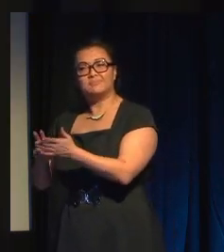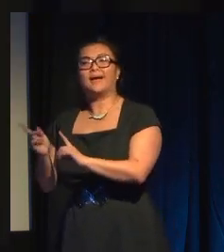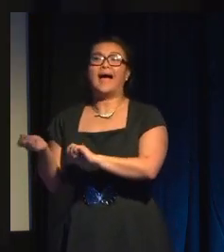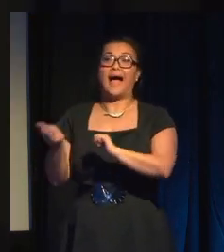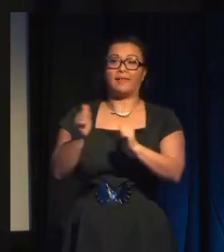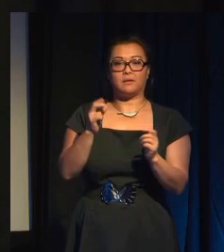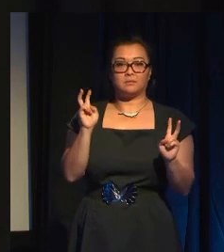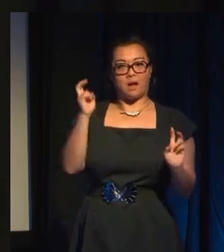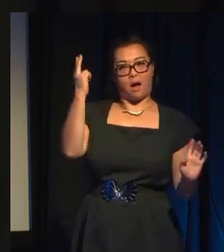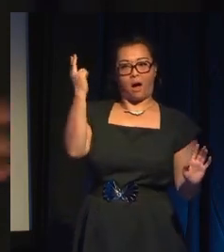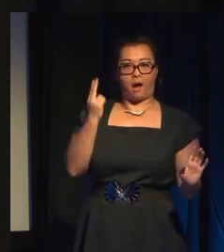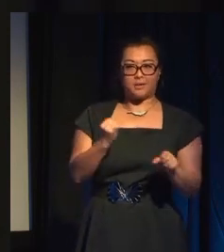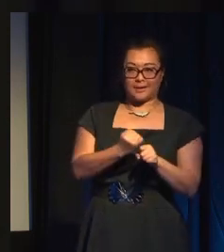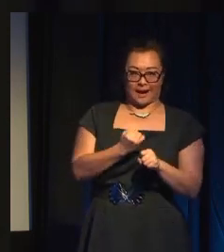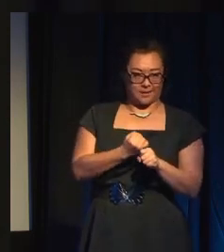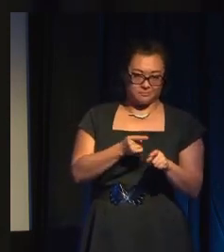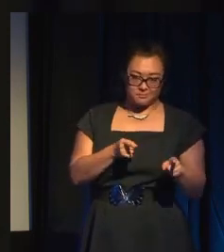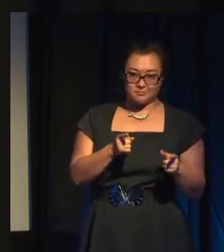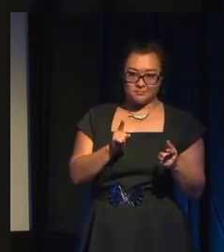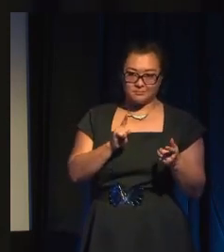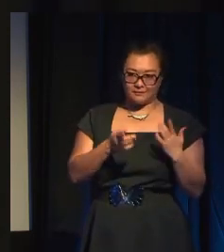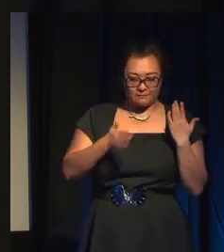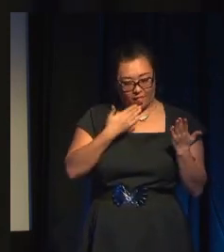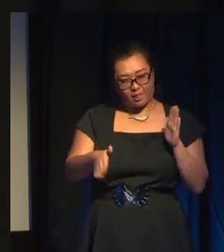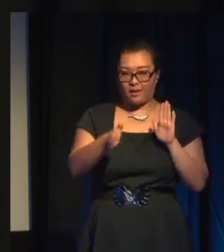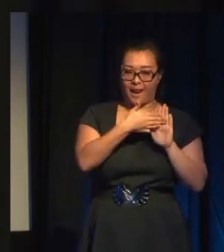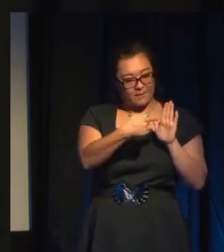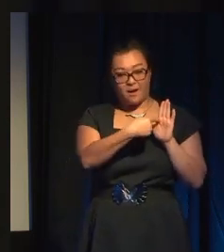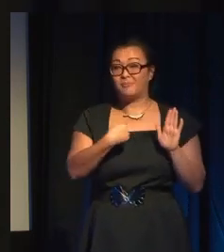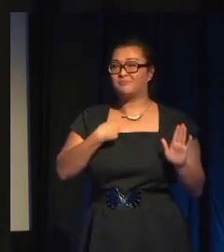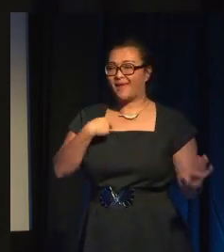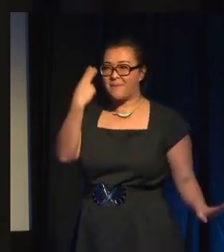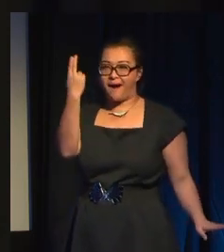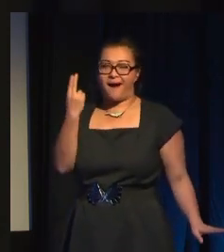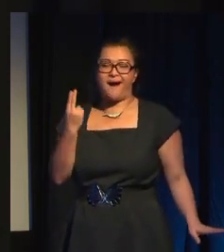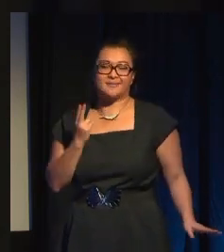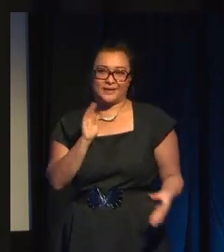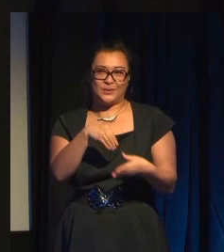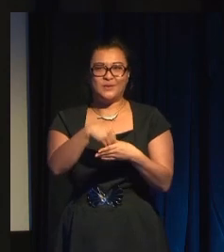You put a label on the game that says, I am art. Put me in your art museum.